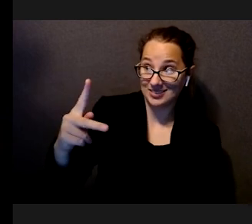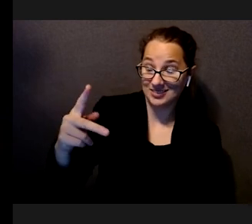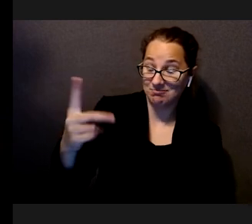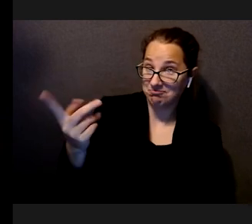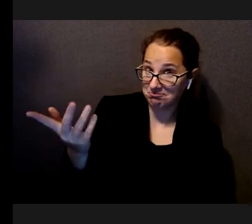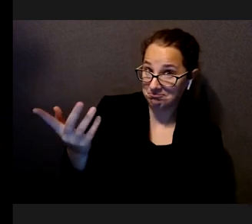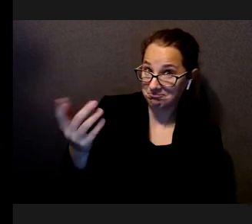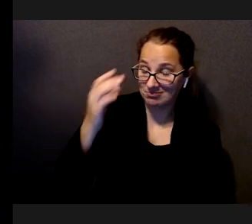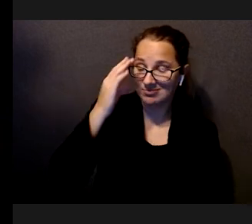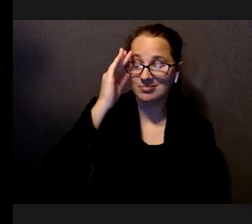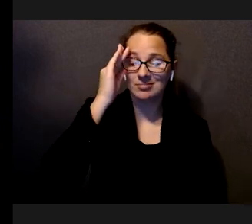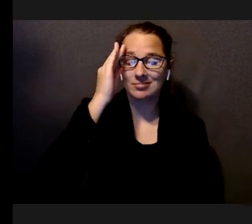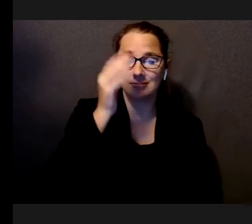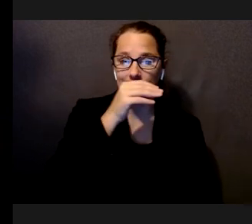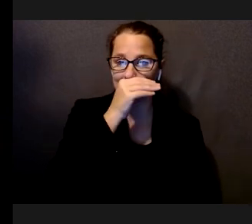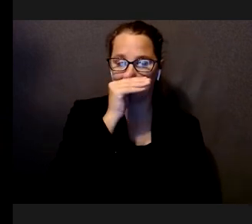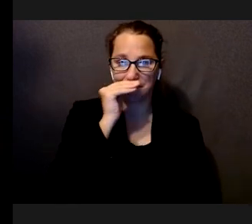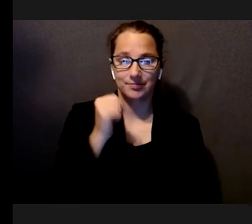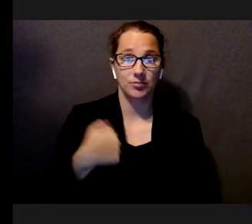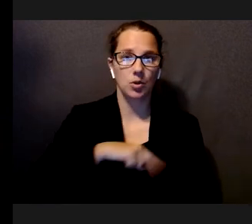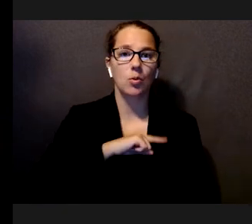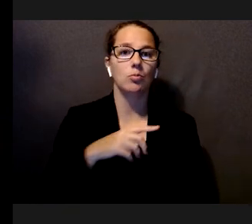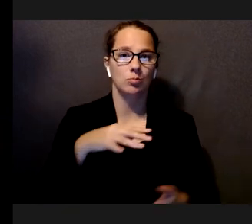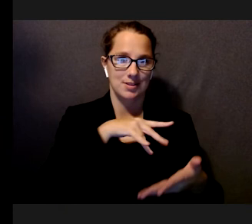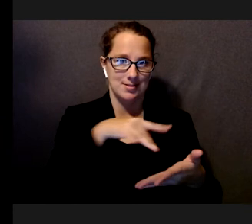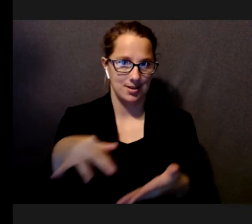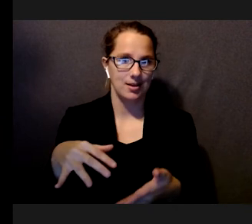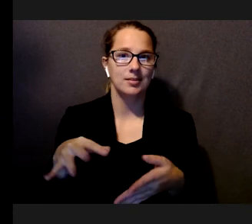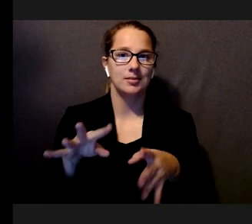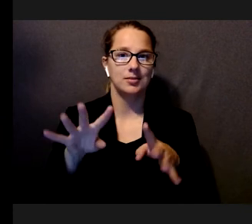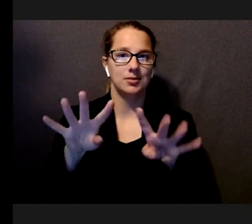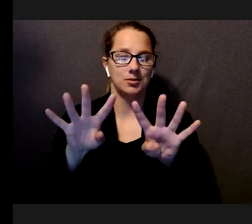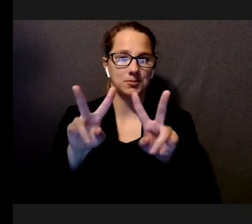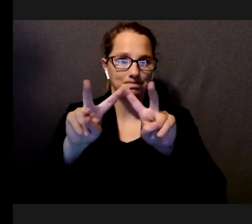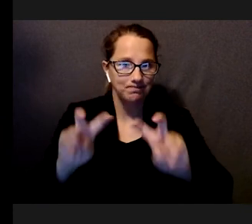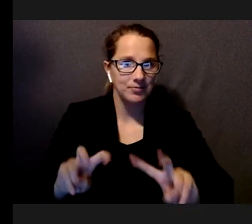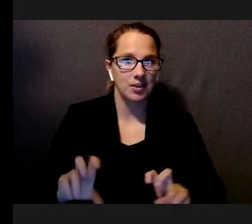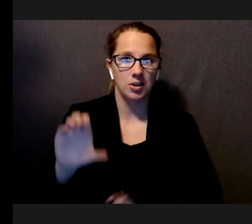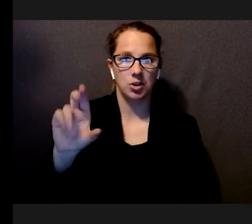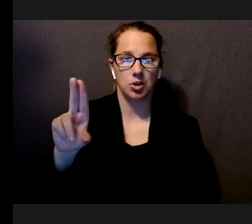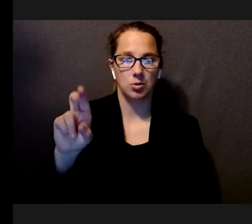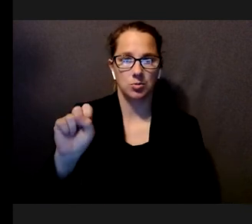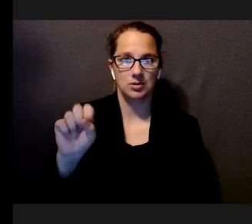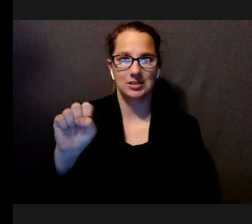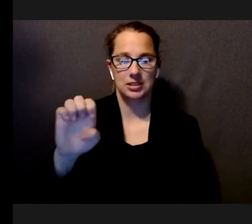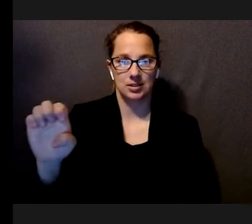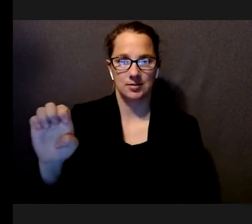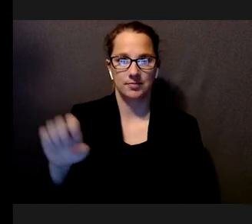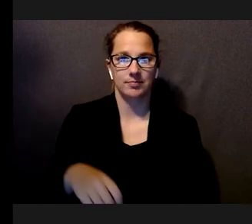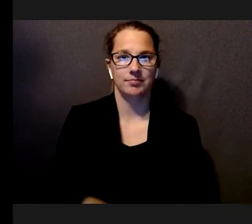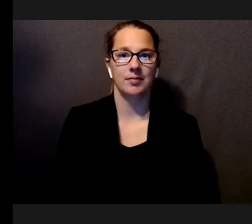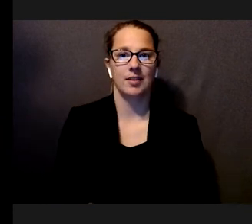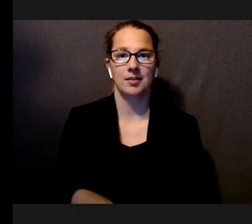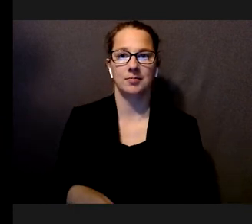search task for the target product? So, we conducted a study to evaluate QC. And once again, we recruited